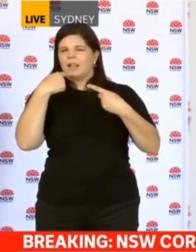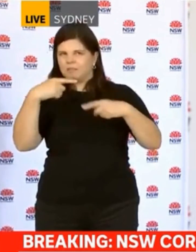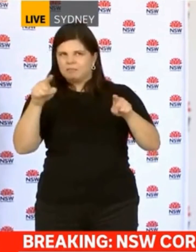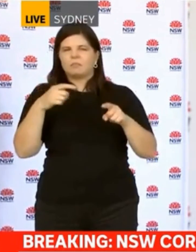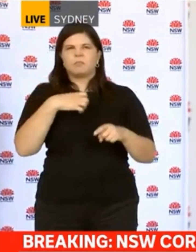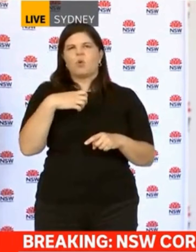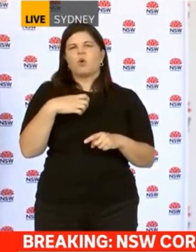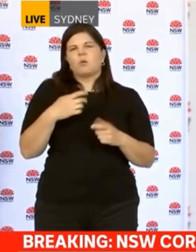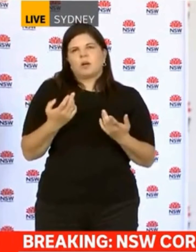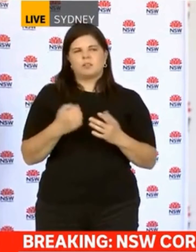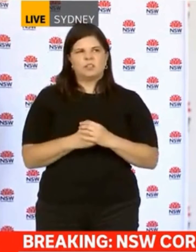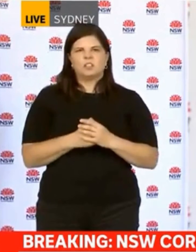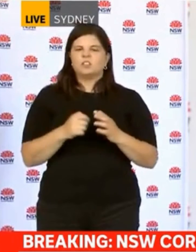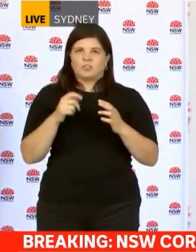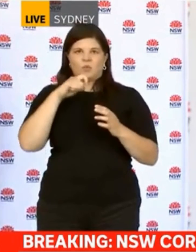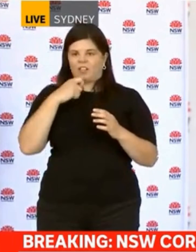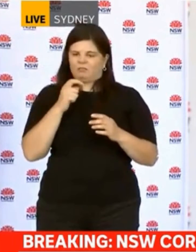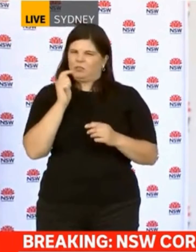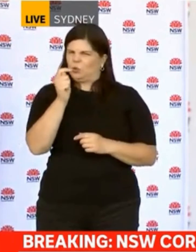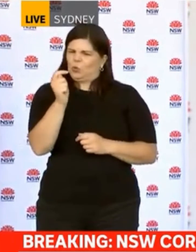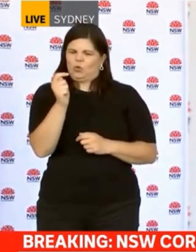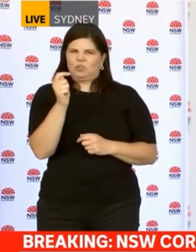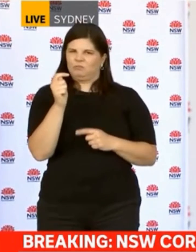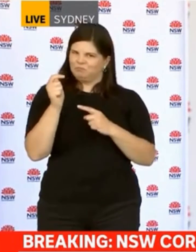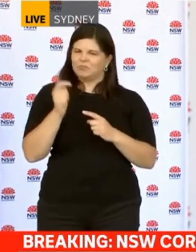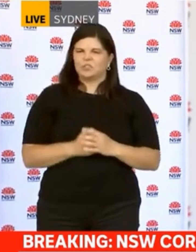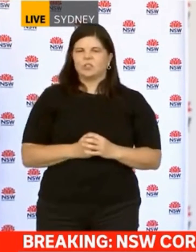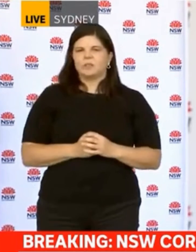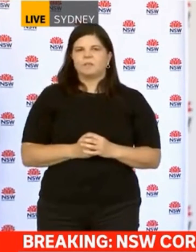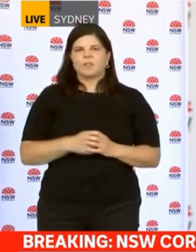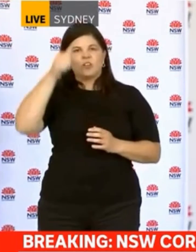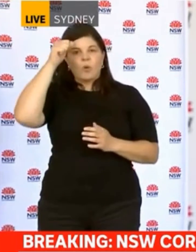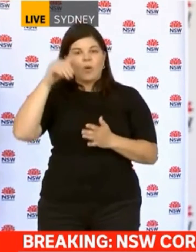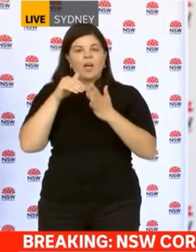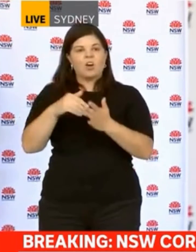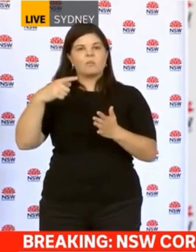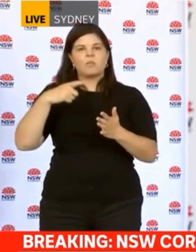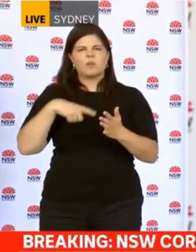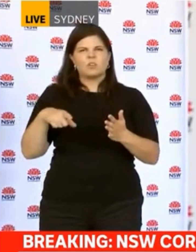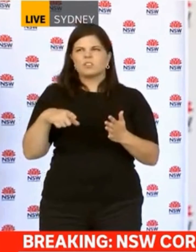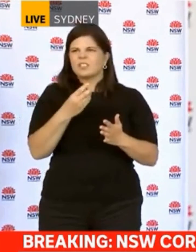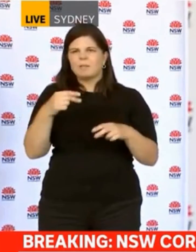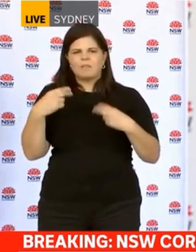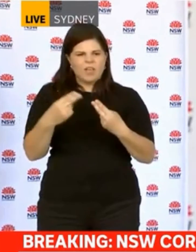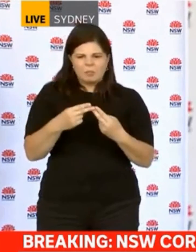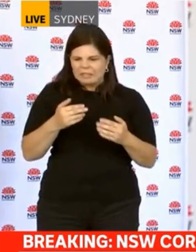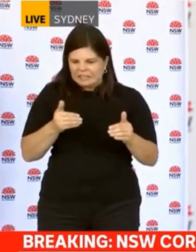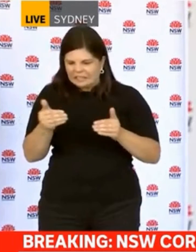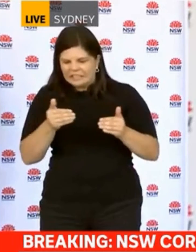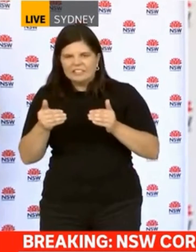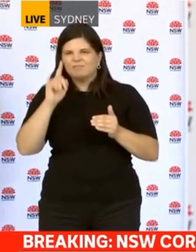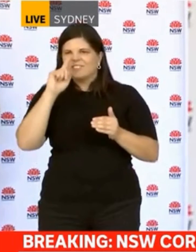we know it will be a huge boost on two fronts. Firstly, in supporting the hospitality sector, but also supporting families who are doing it tough.